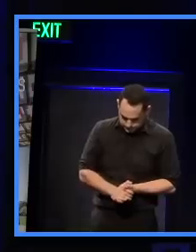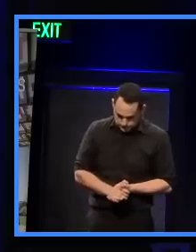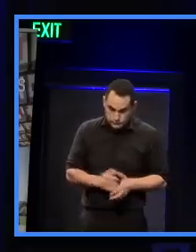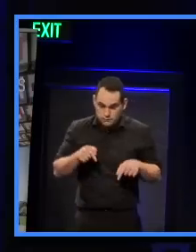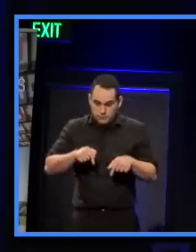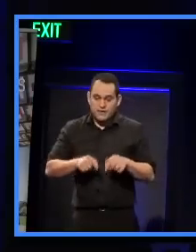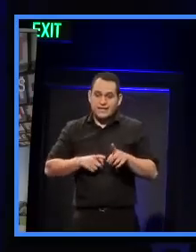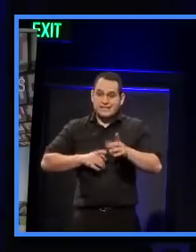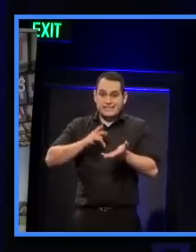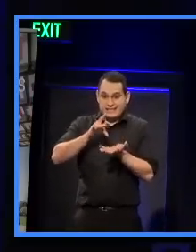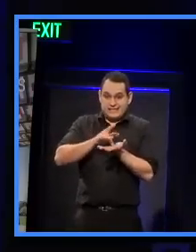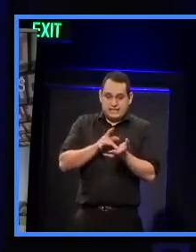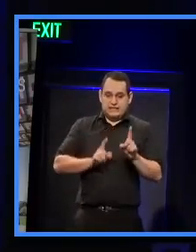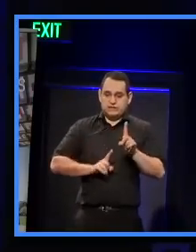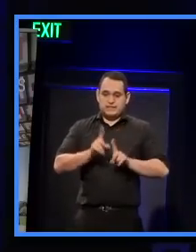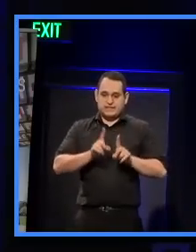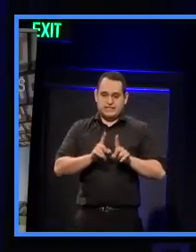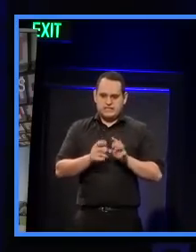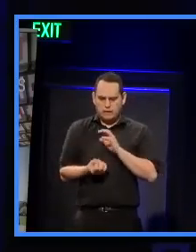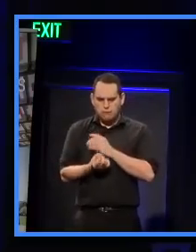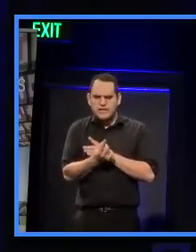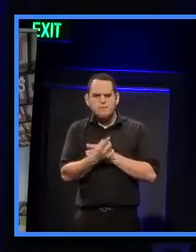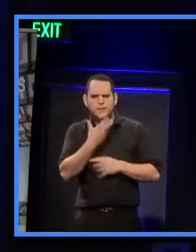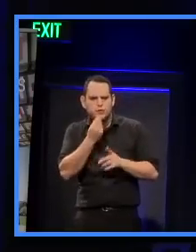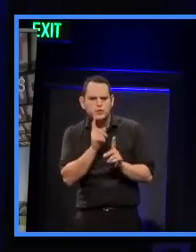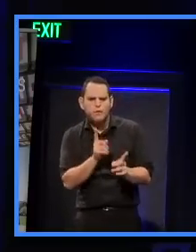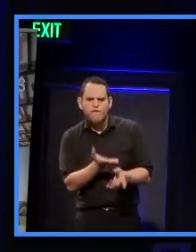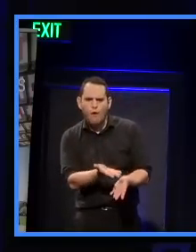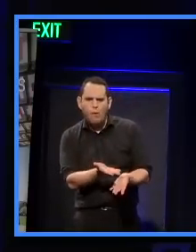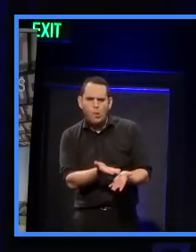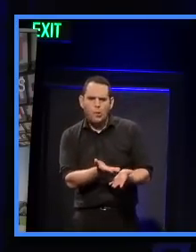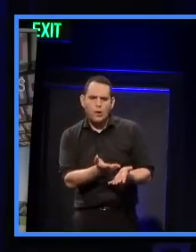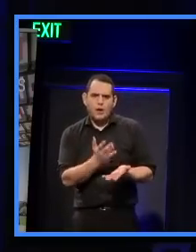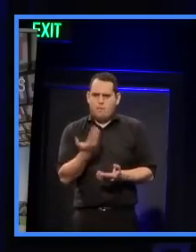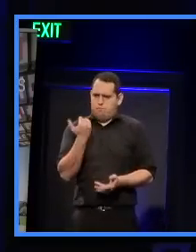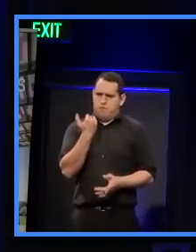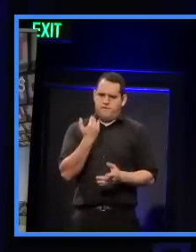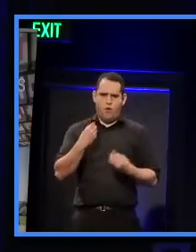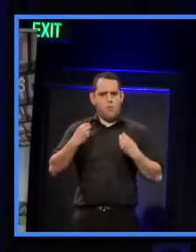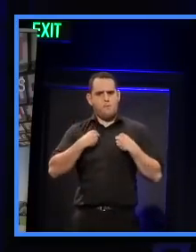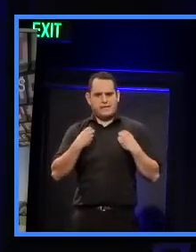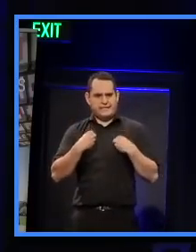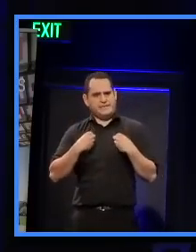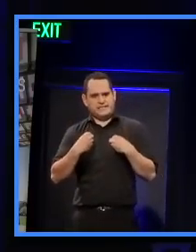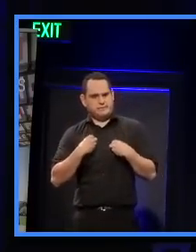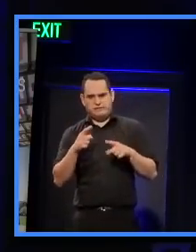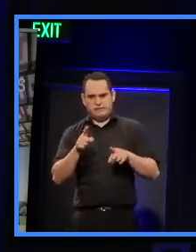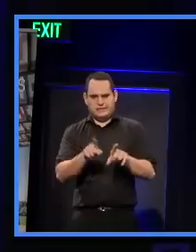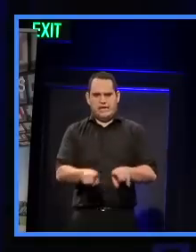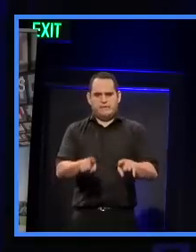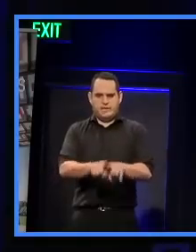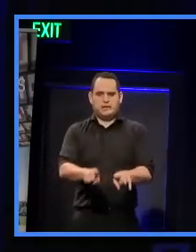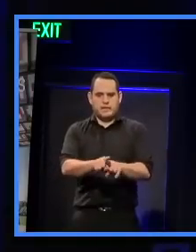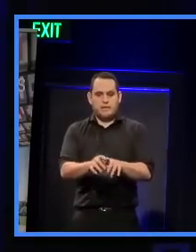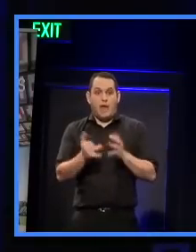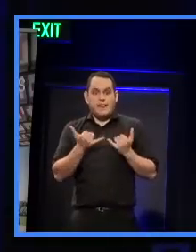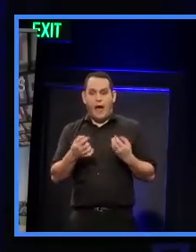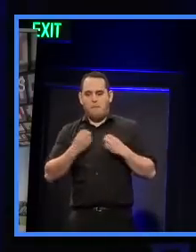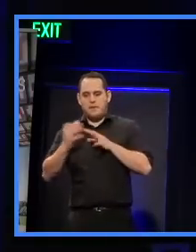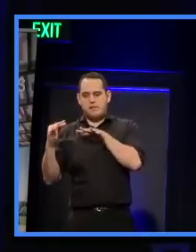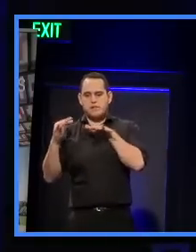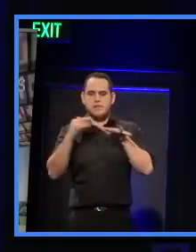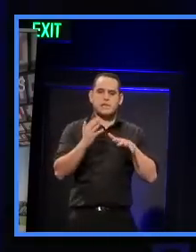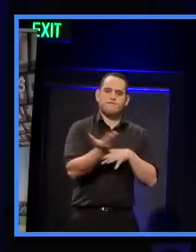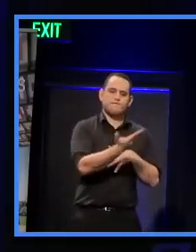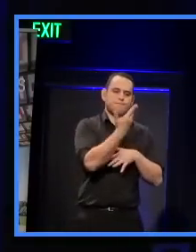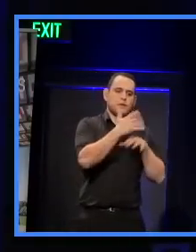the city is being used for, from being very much the commercial centre. A lot of that is now moving down to the waterfront, to the Wynyard